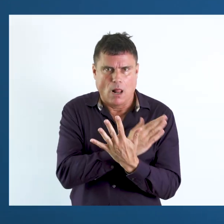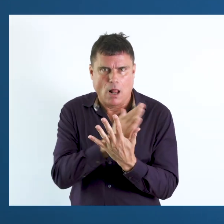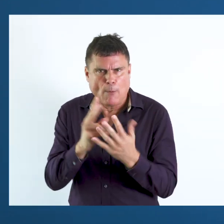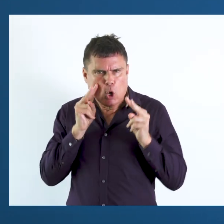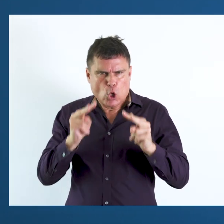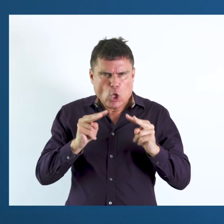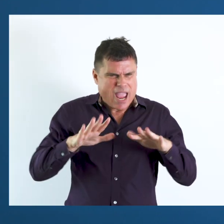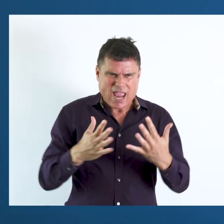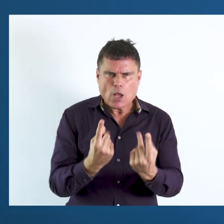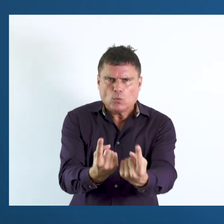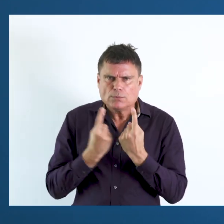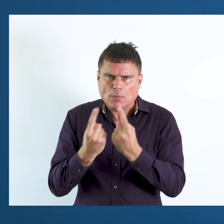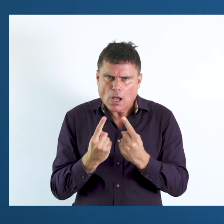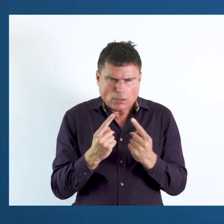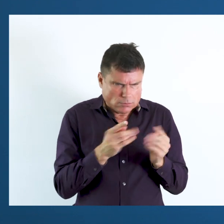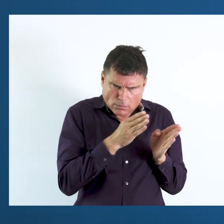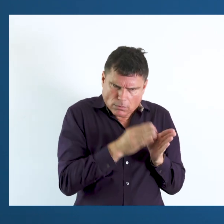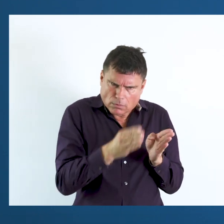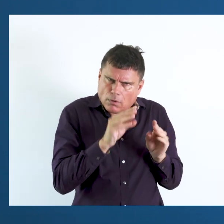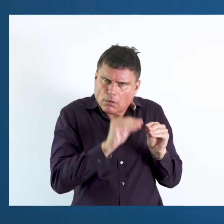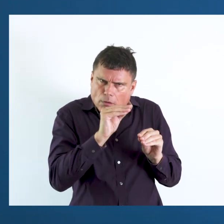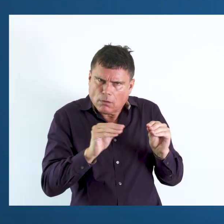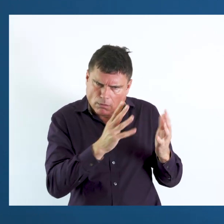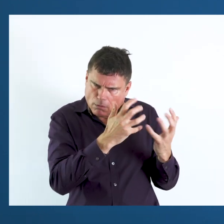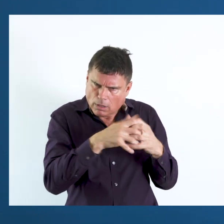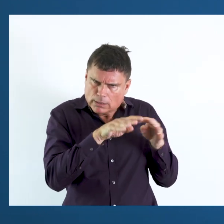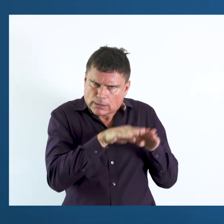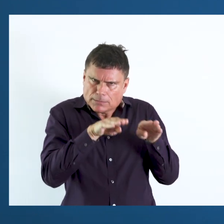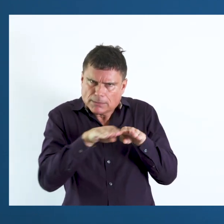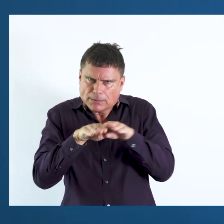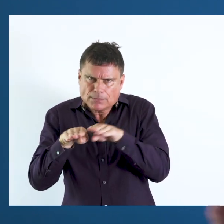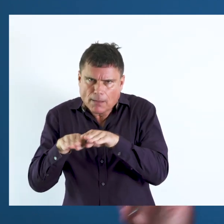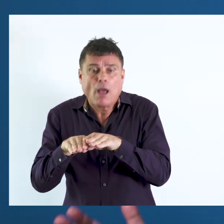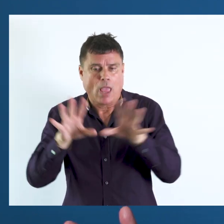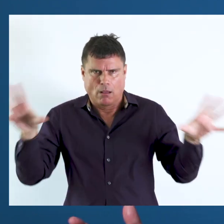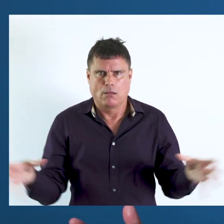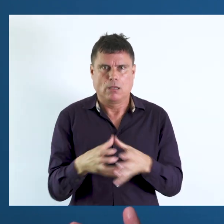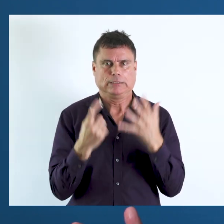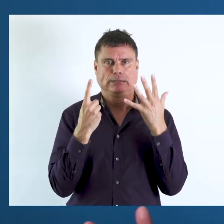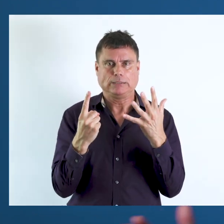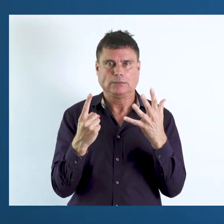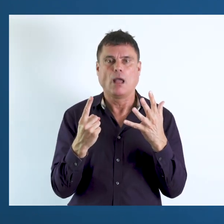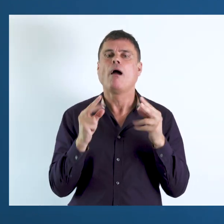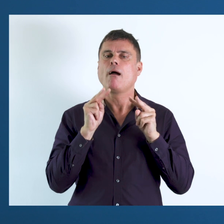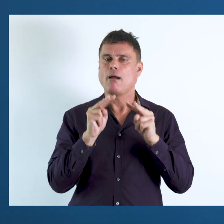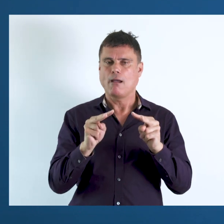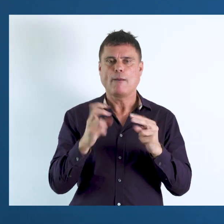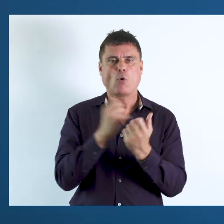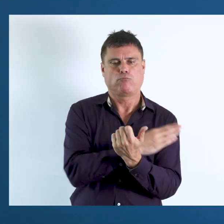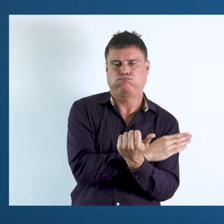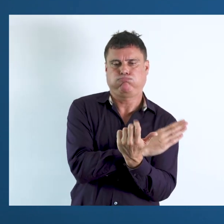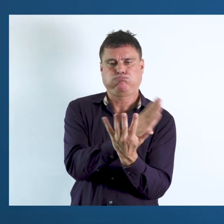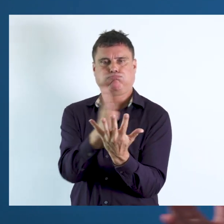do at all. And when we begin to look at those response patterns over the six domains of functioning, we're